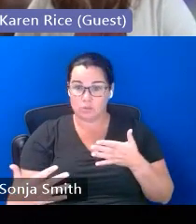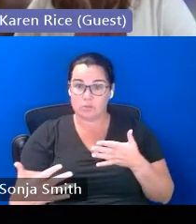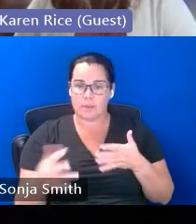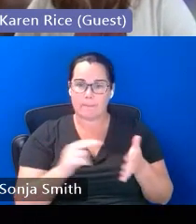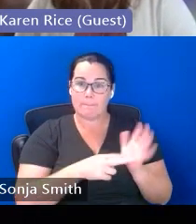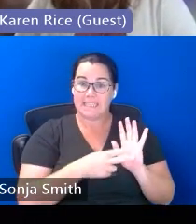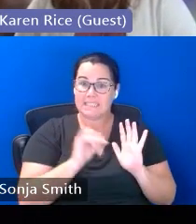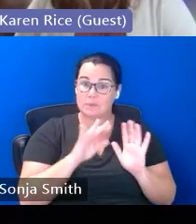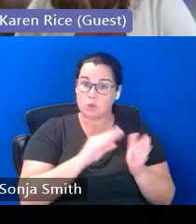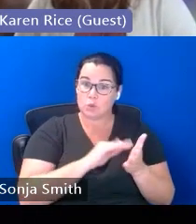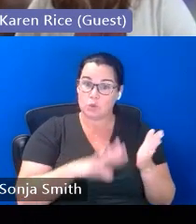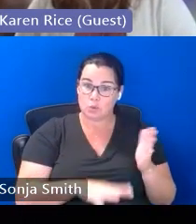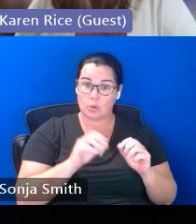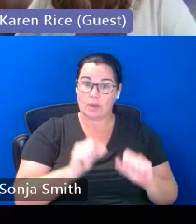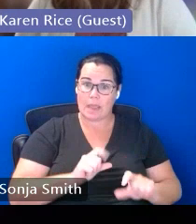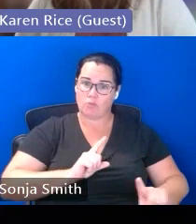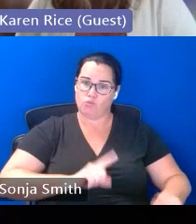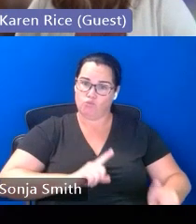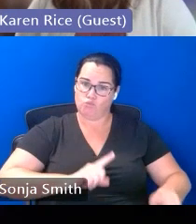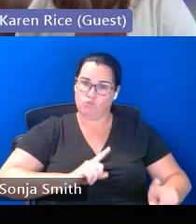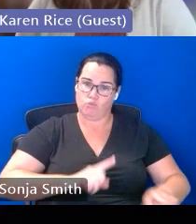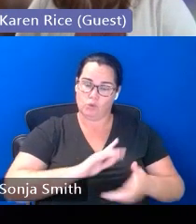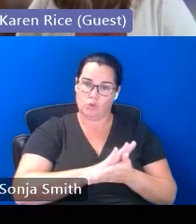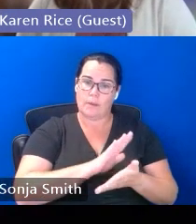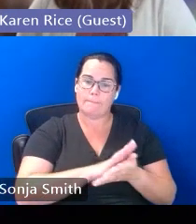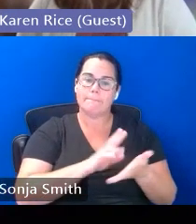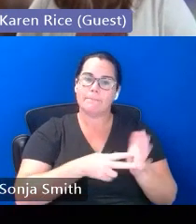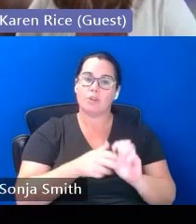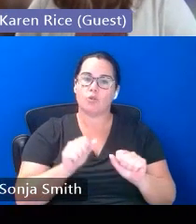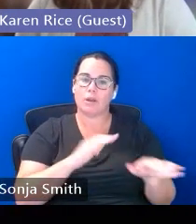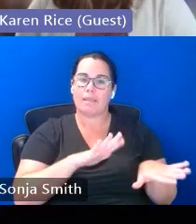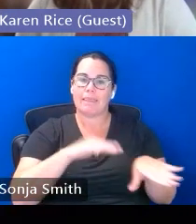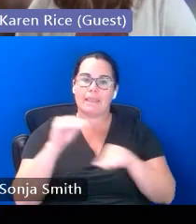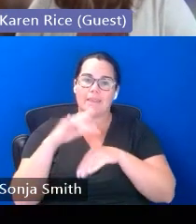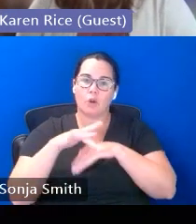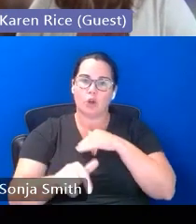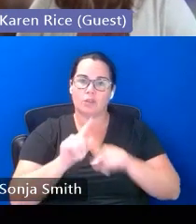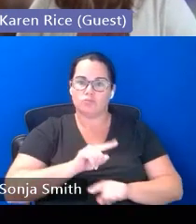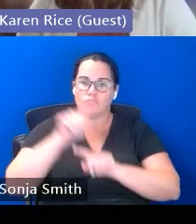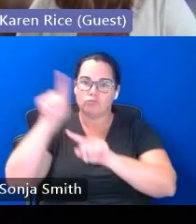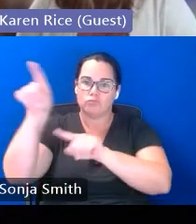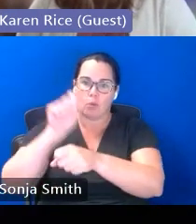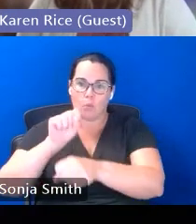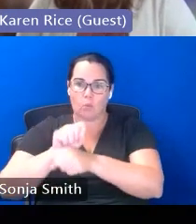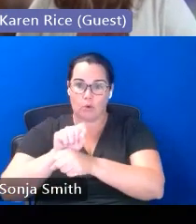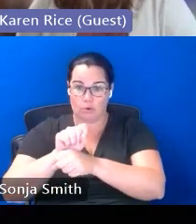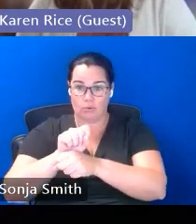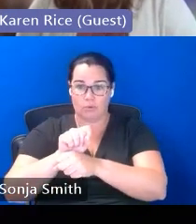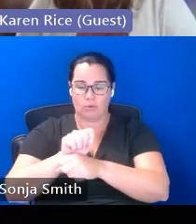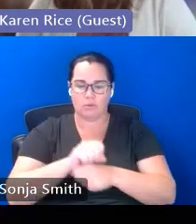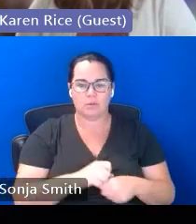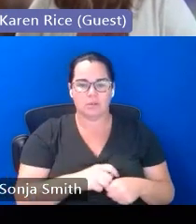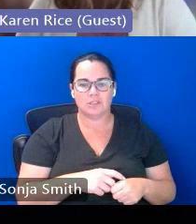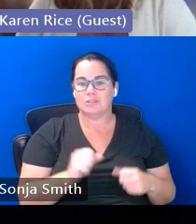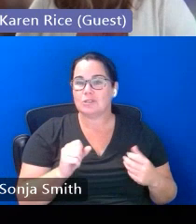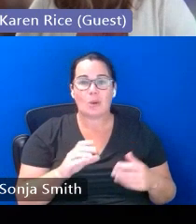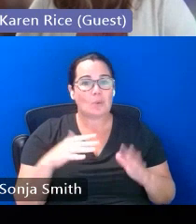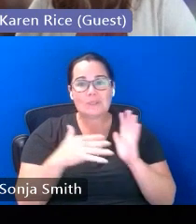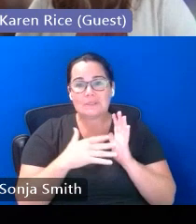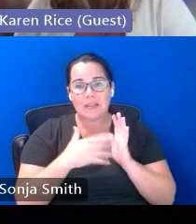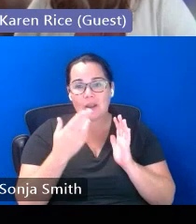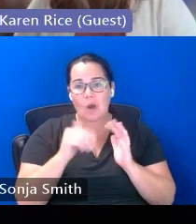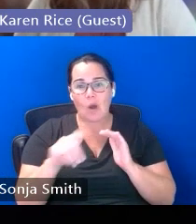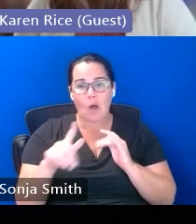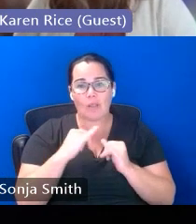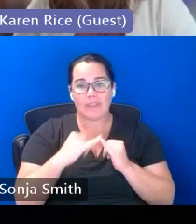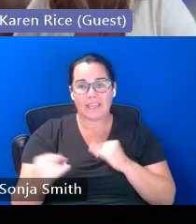would commit to regular attendance they could end their school day early to go to work and so it was putting a study hall at the end of their day and i'm not sure